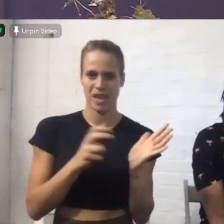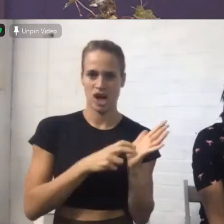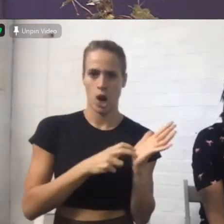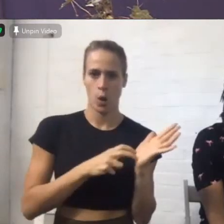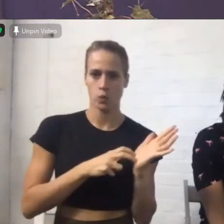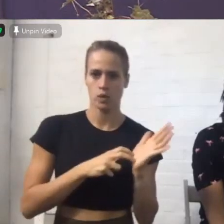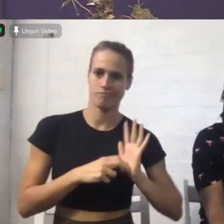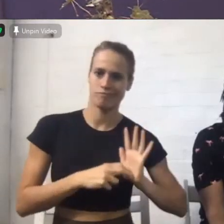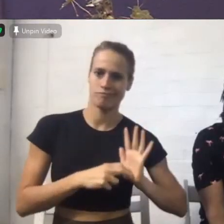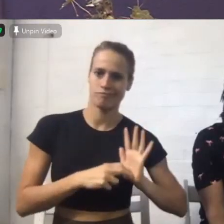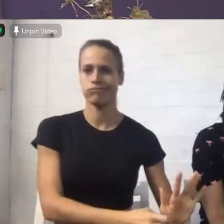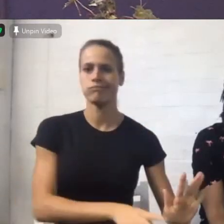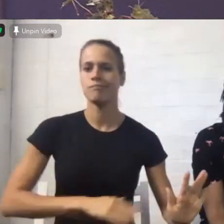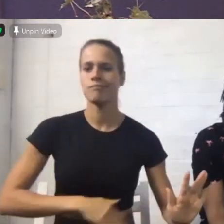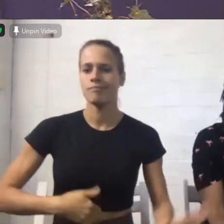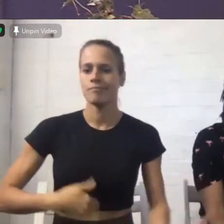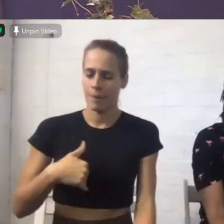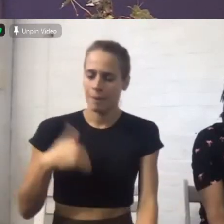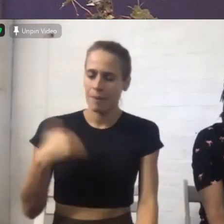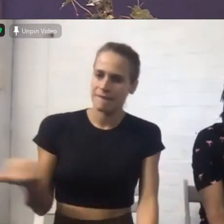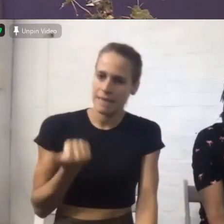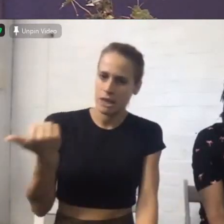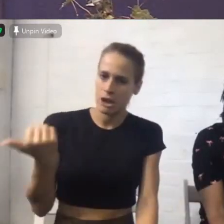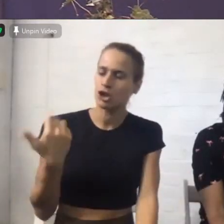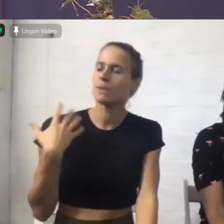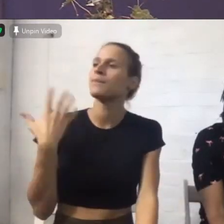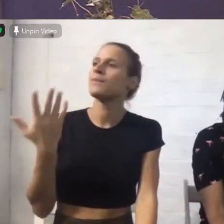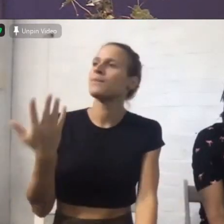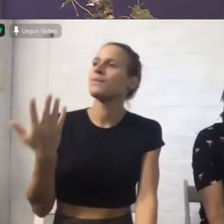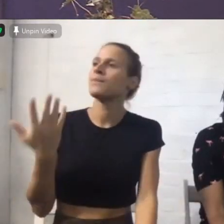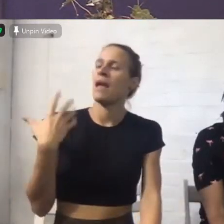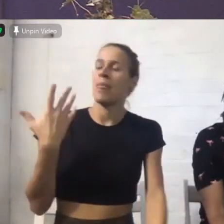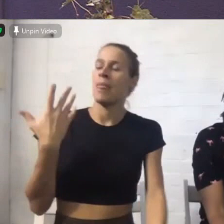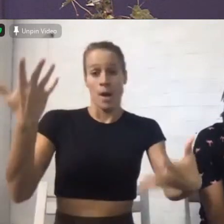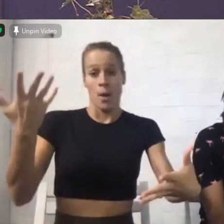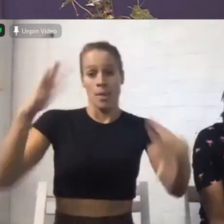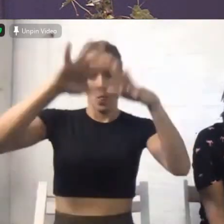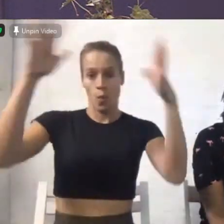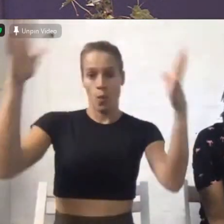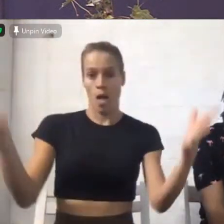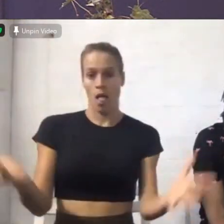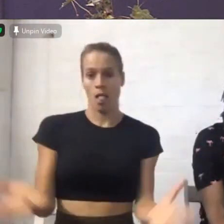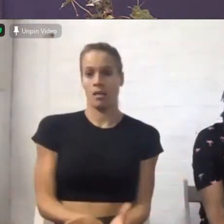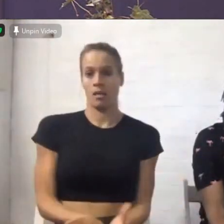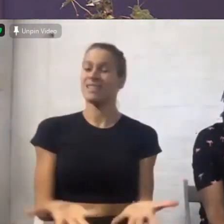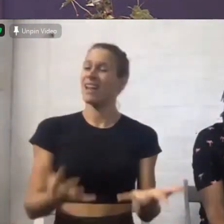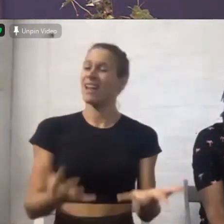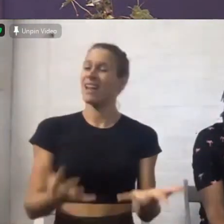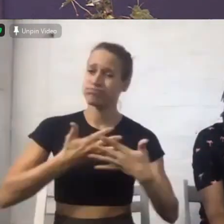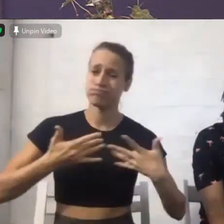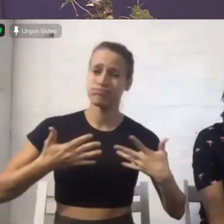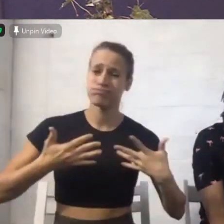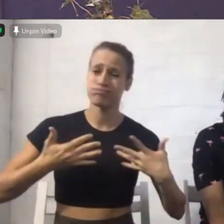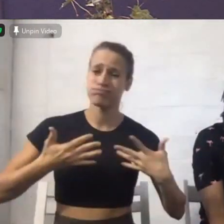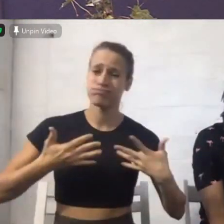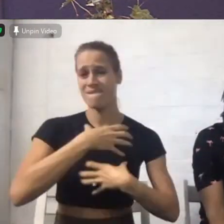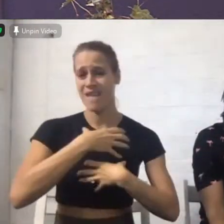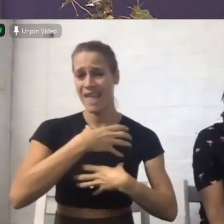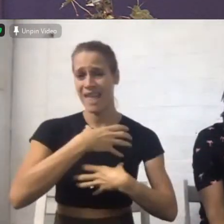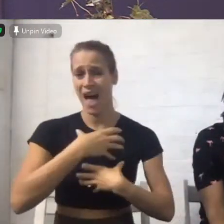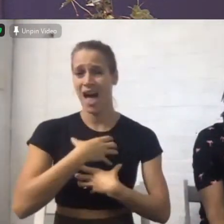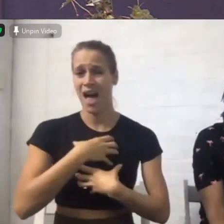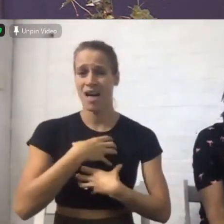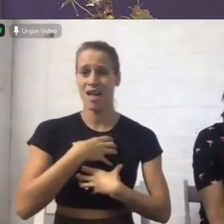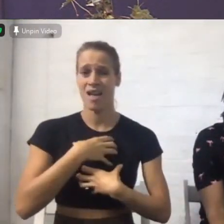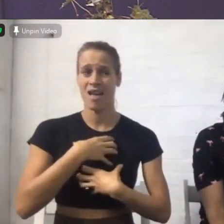there is so much fear in the world right now COVID-19 has infected the world